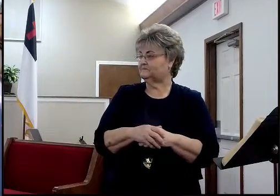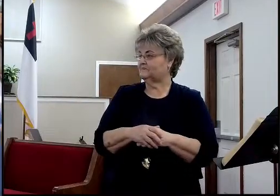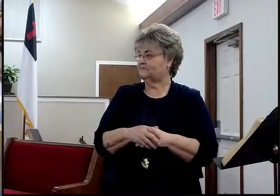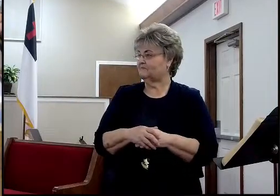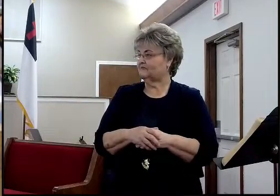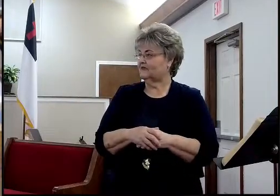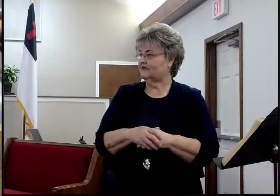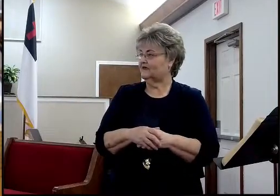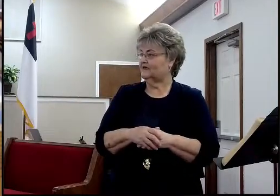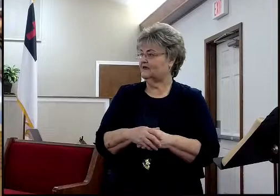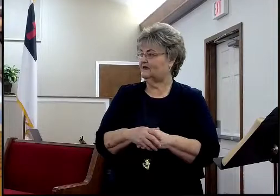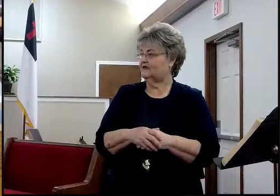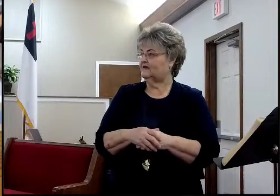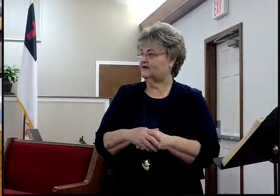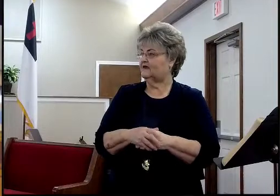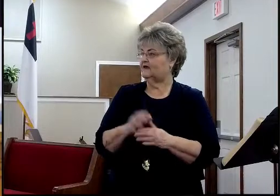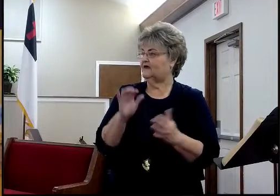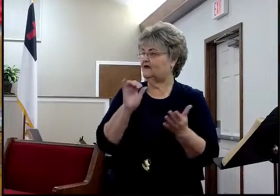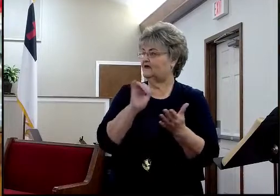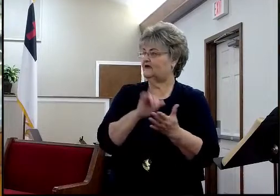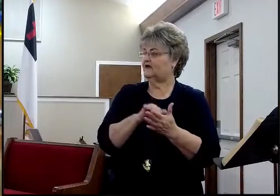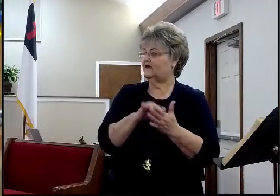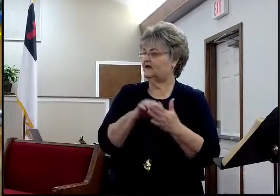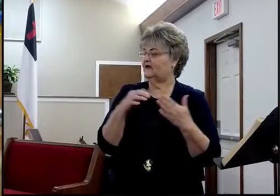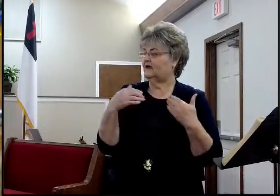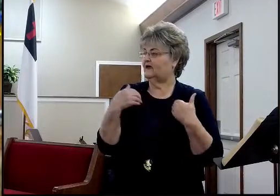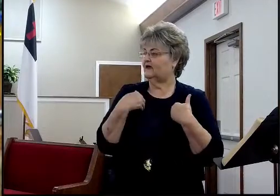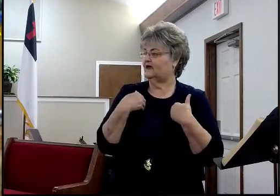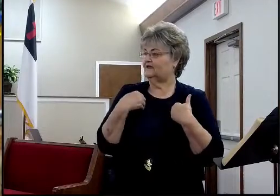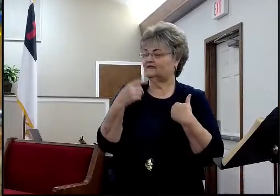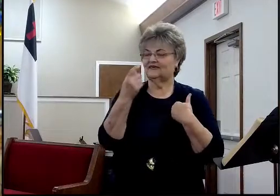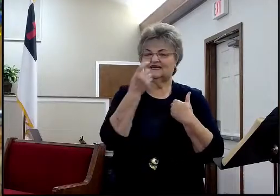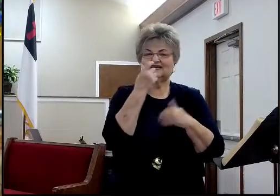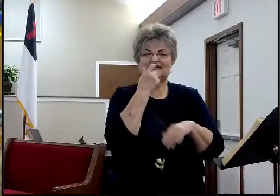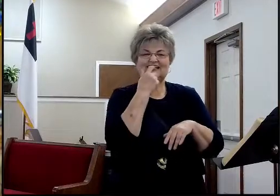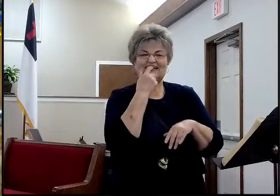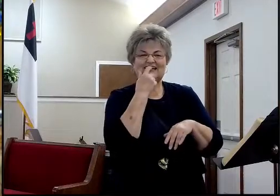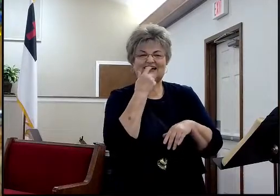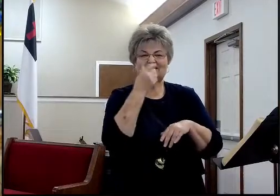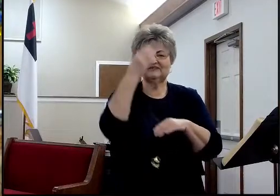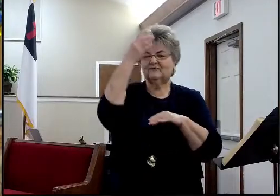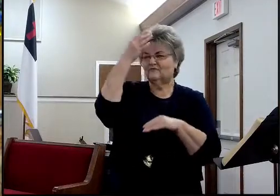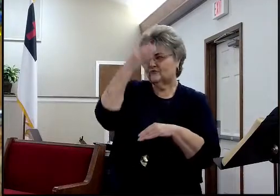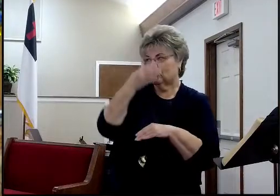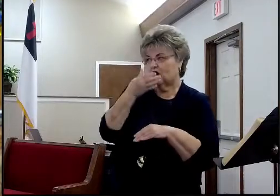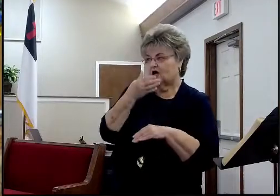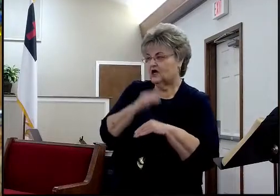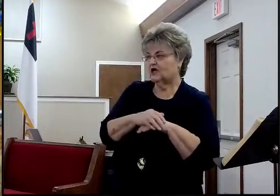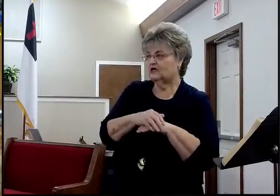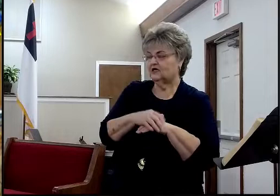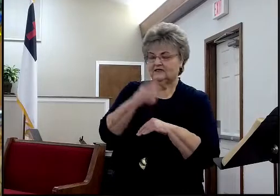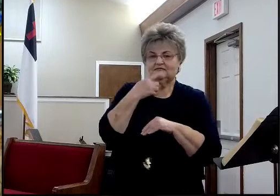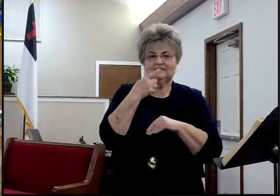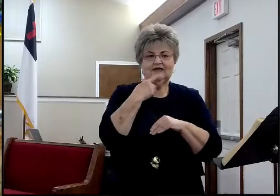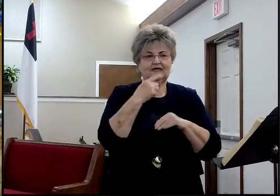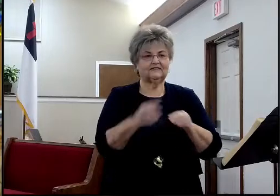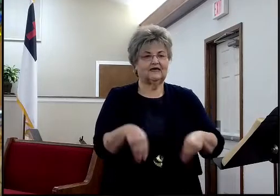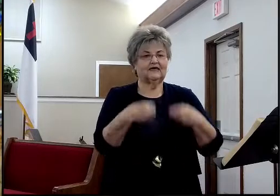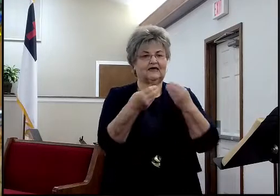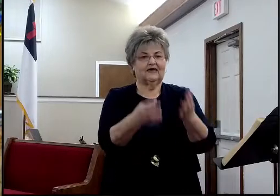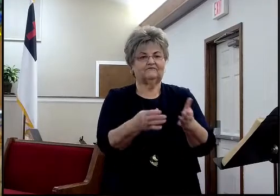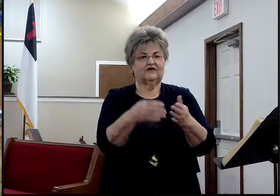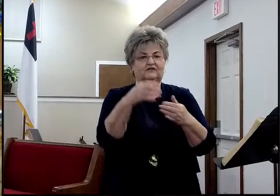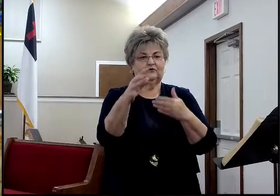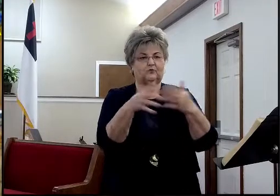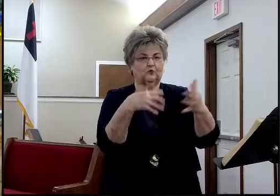will, but resin back. And it has a glass front. And I've got to tighten that up. And then it says, it's presented to Gray Forest